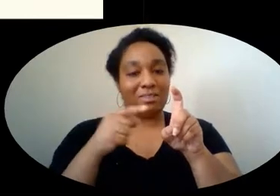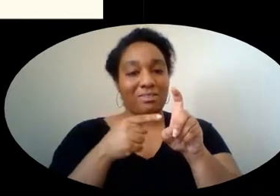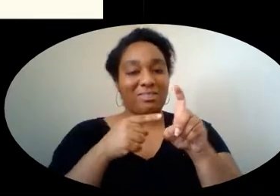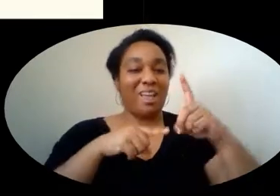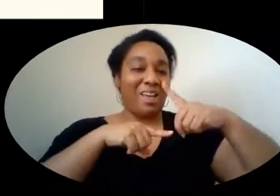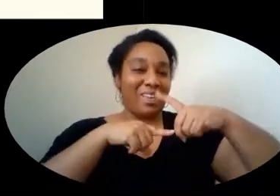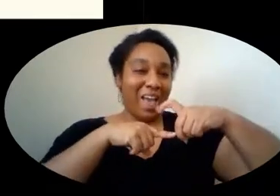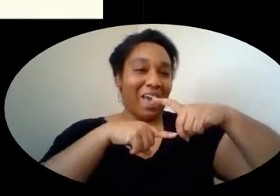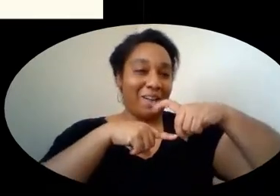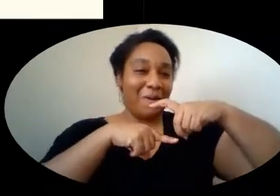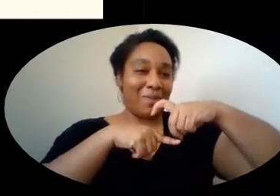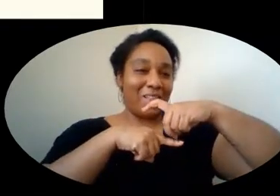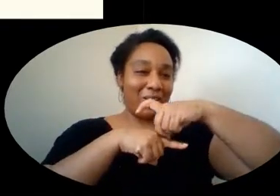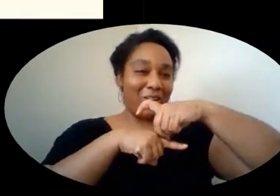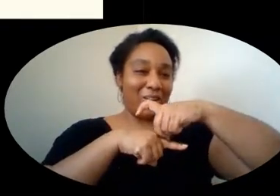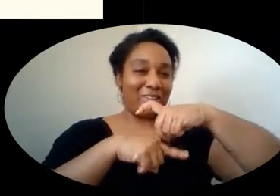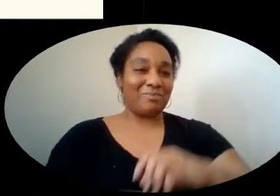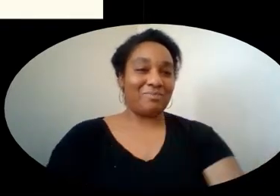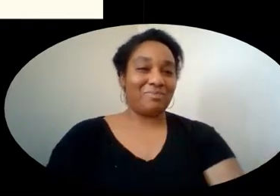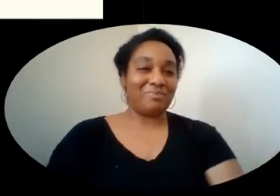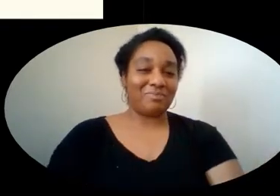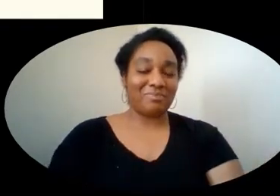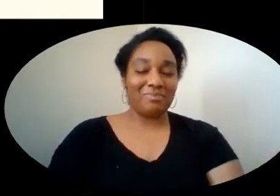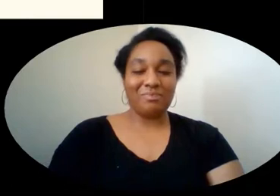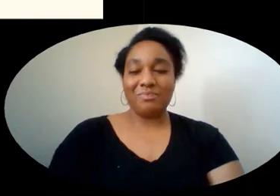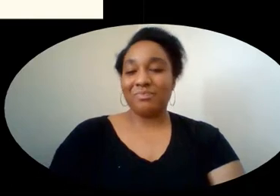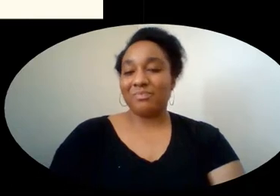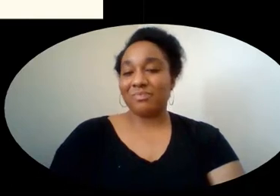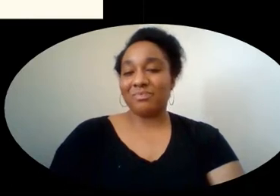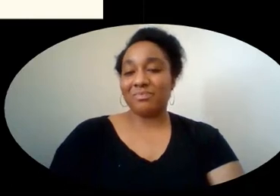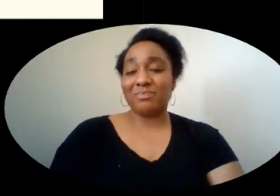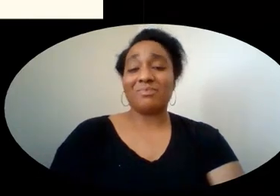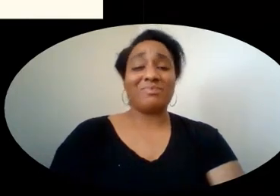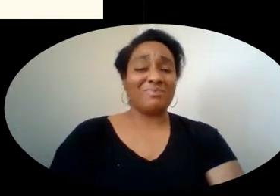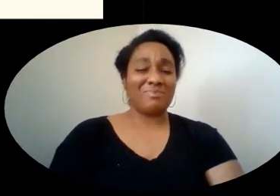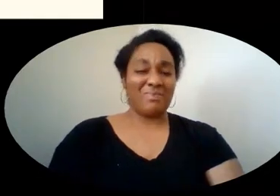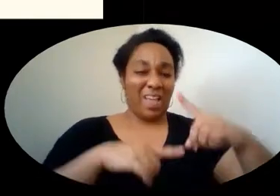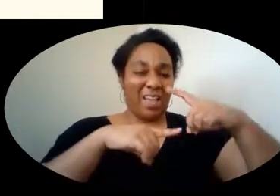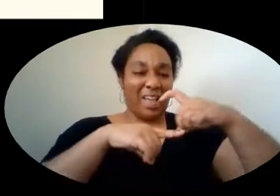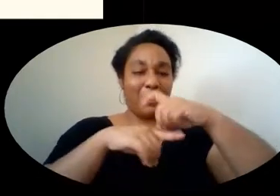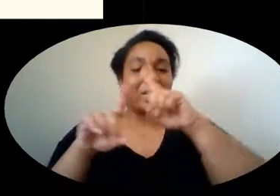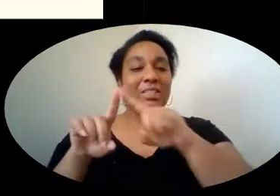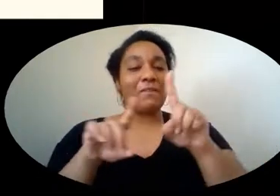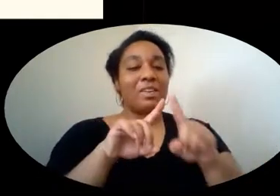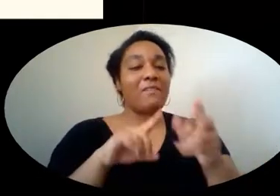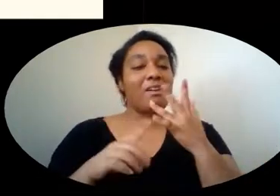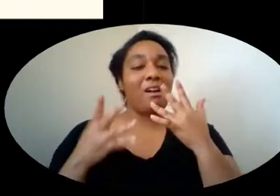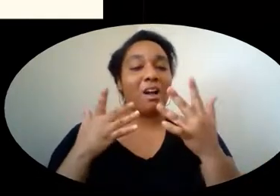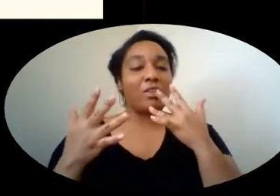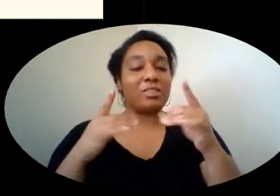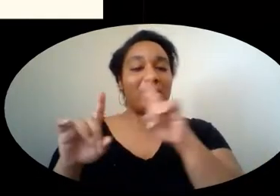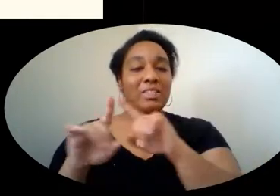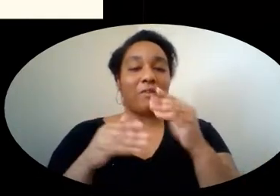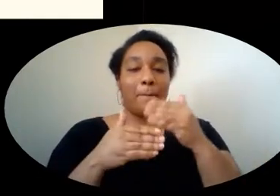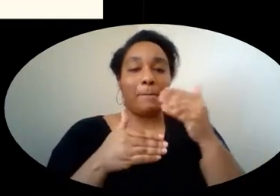Right, Moby? The larva is called a caterpillar. Caterpillars can be colorful and have